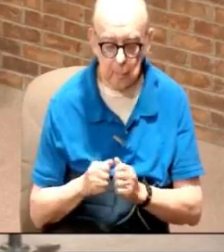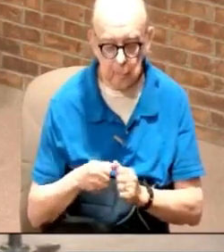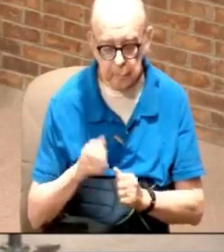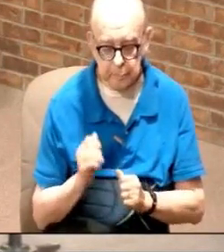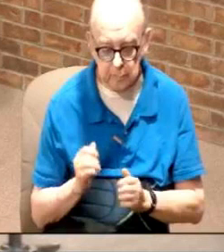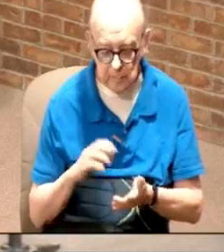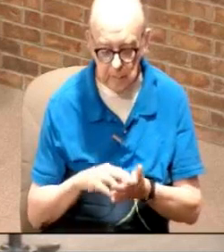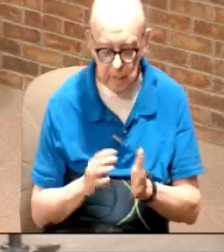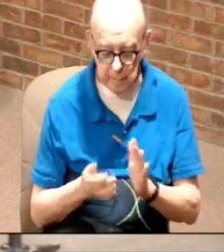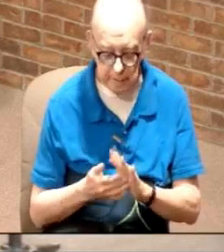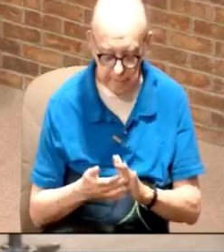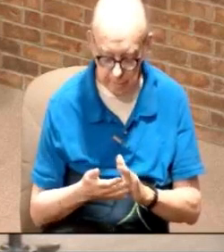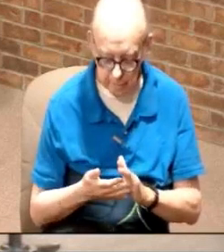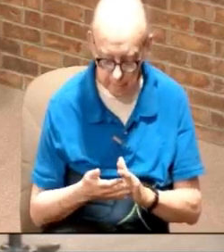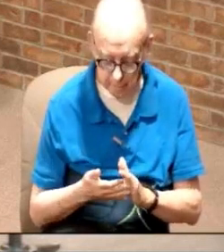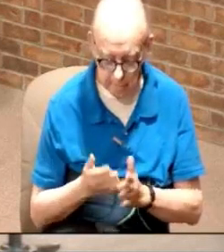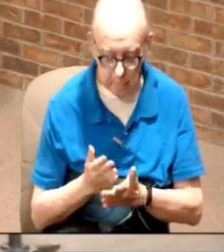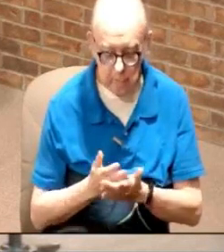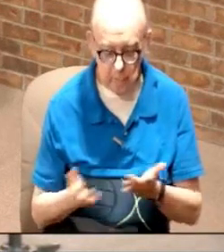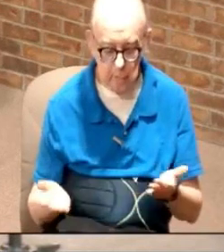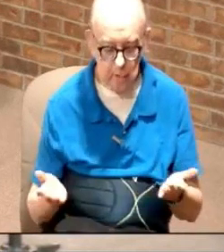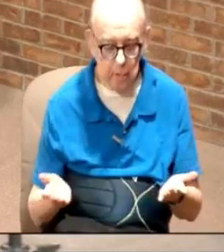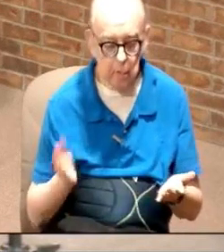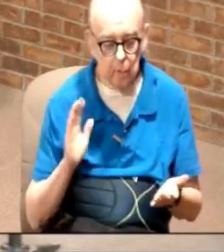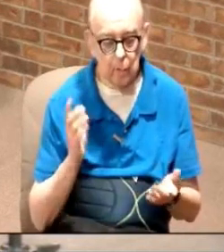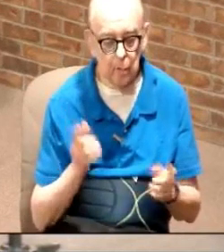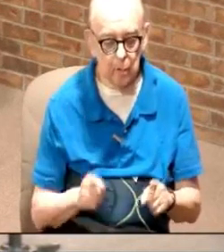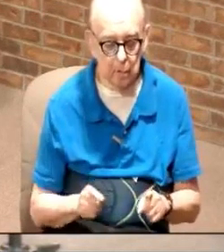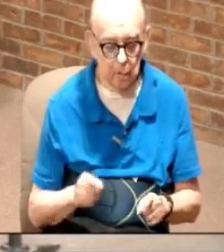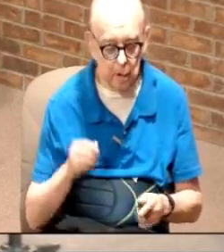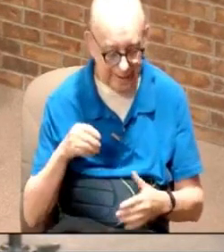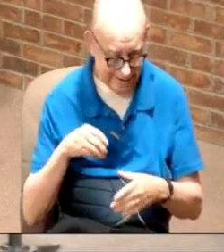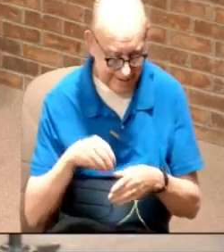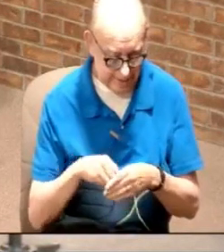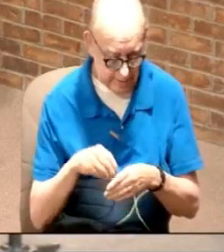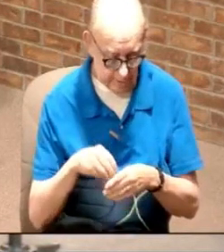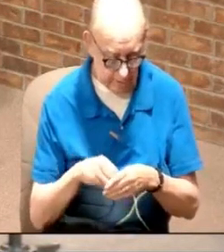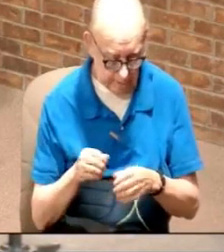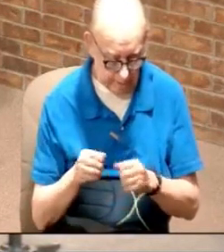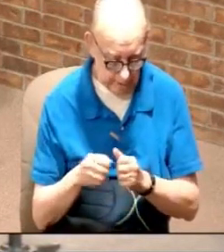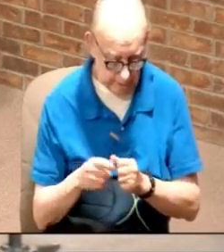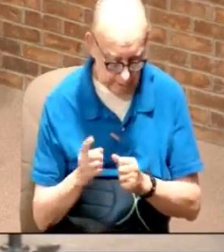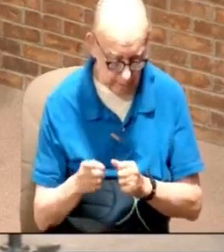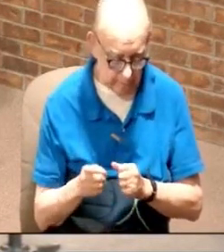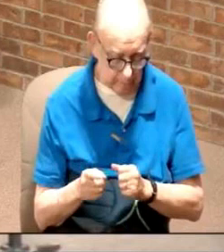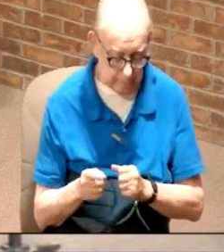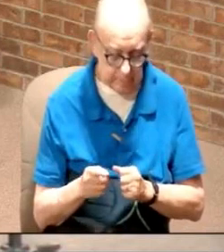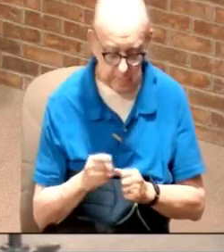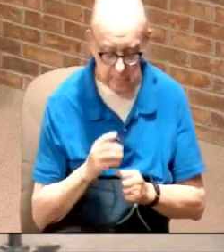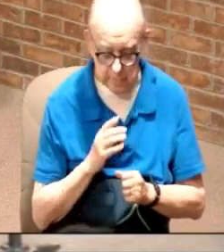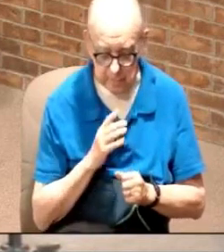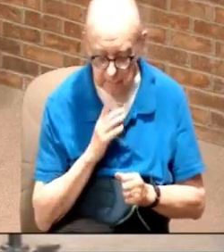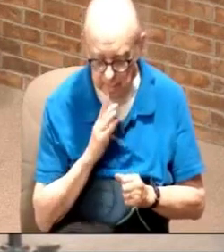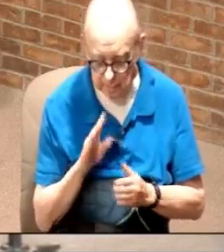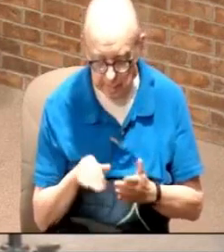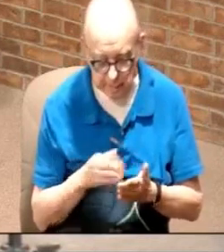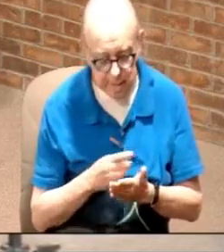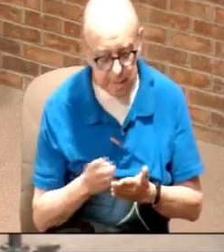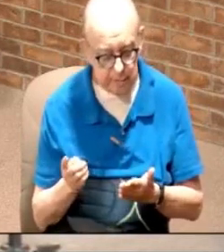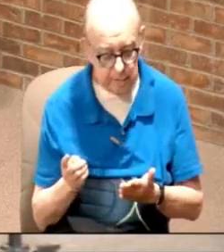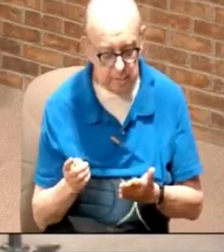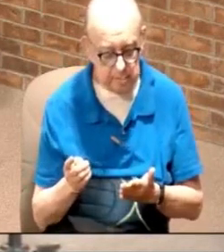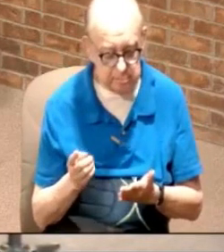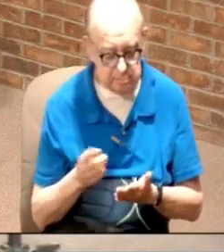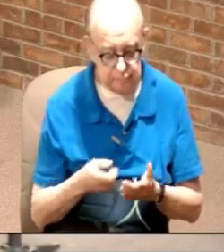What that means is something is going to happen internally. We talked a part about it last week.